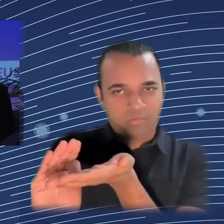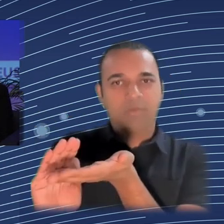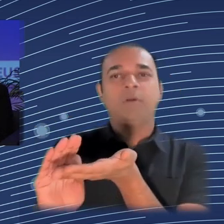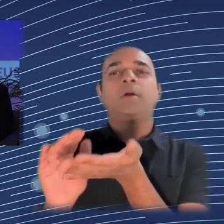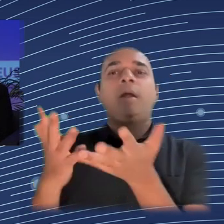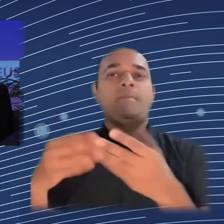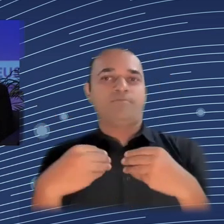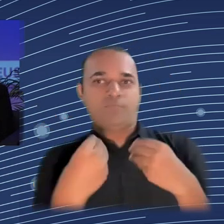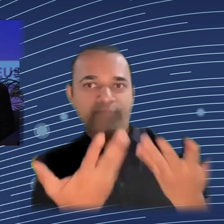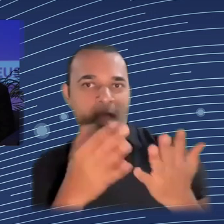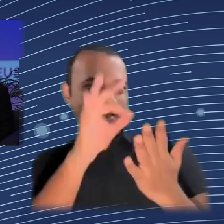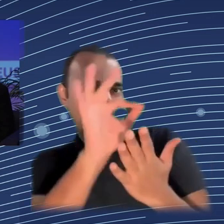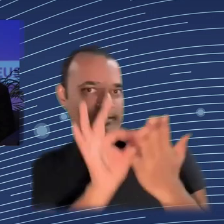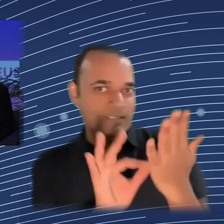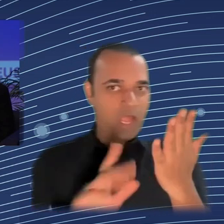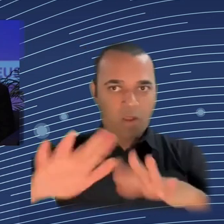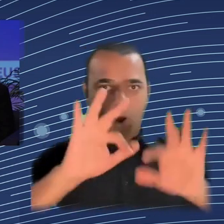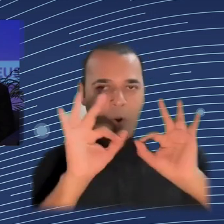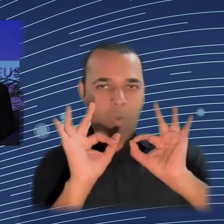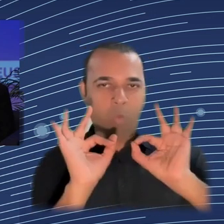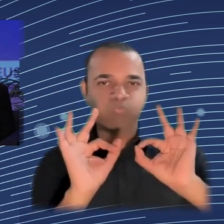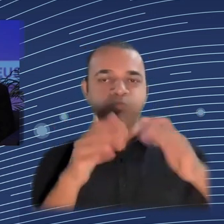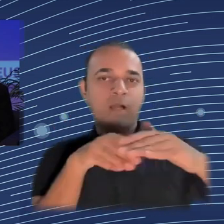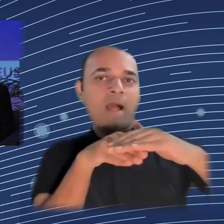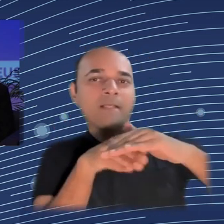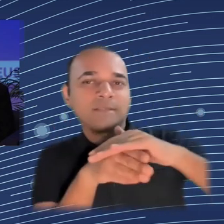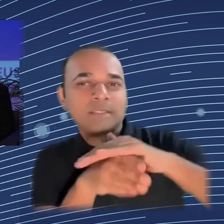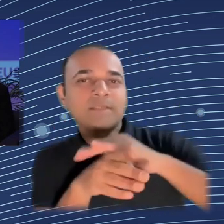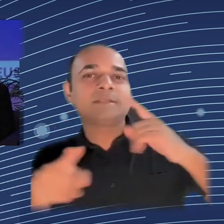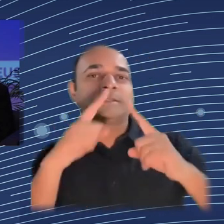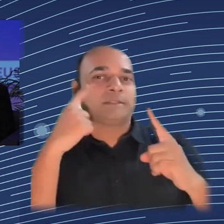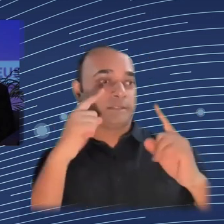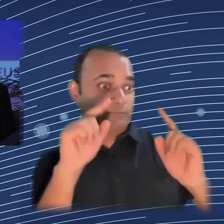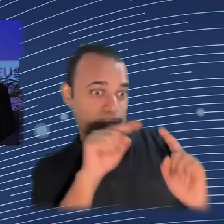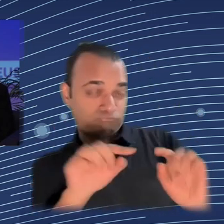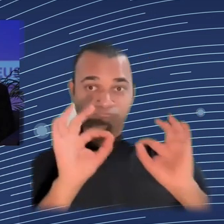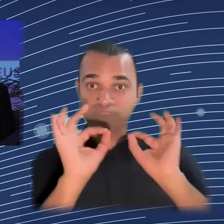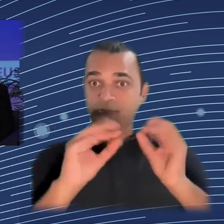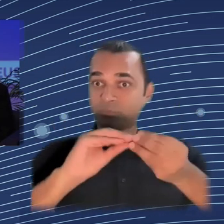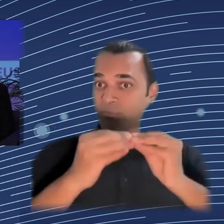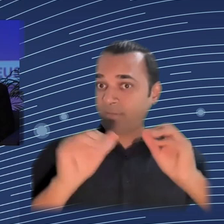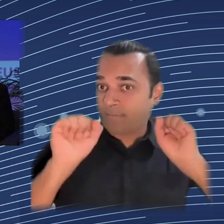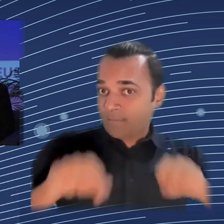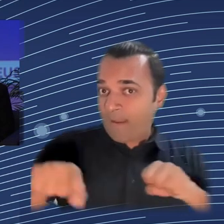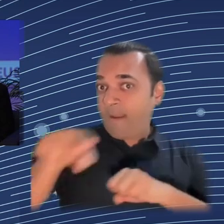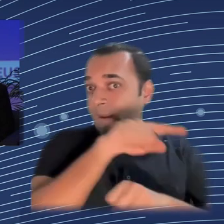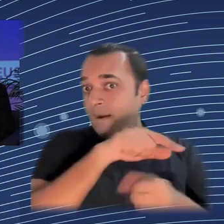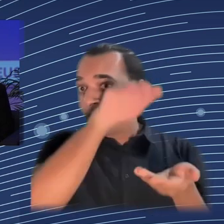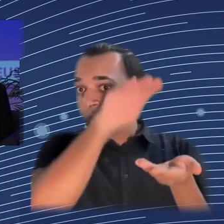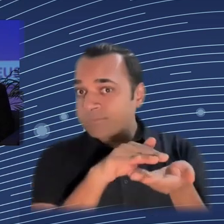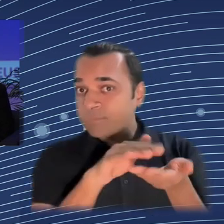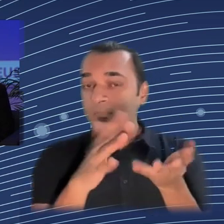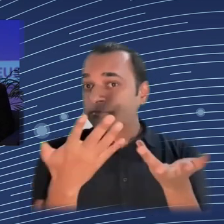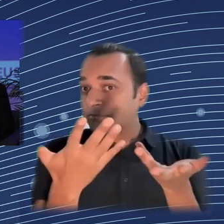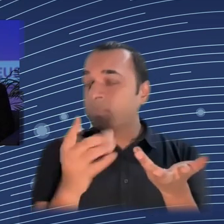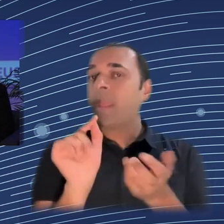design is relevant because it can help us put humans' values back into our understanding of complex challenges and